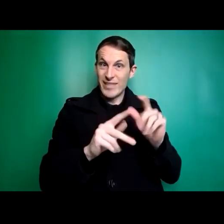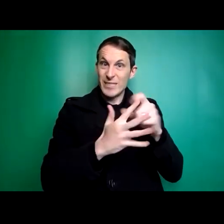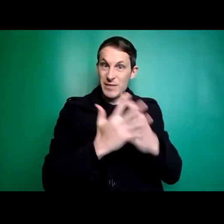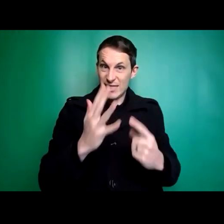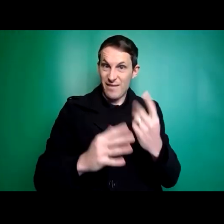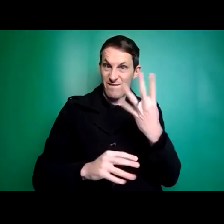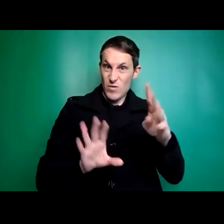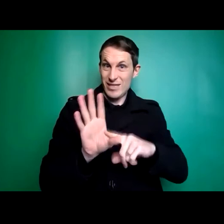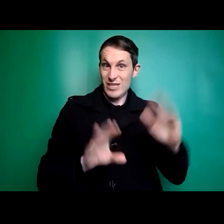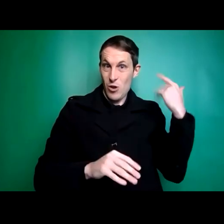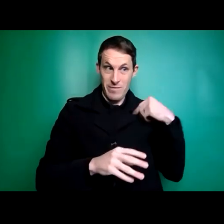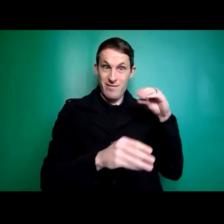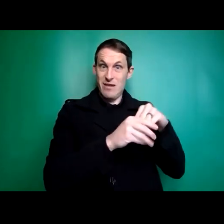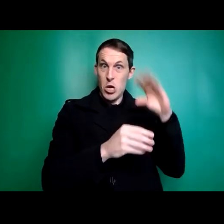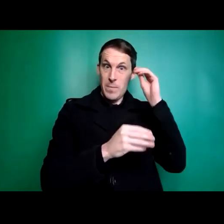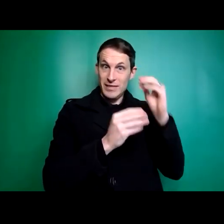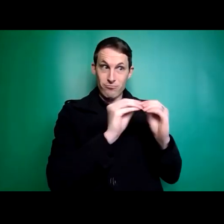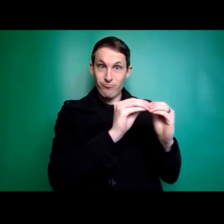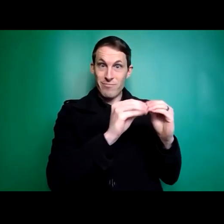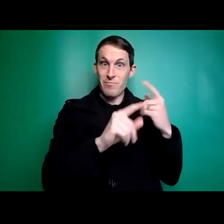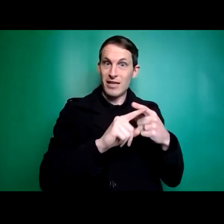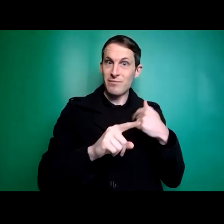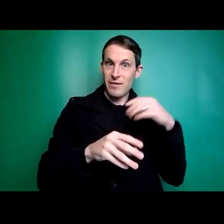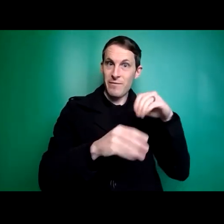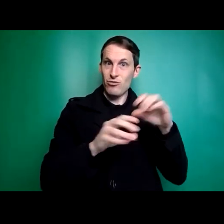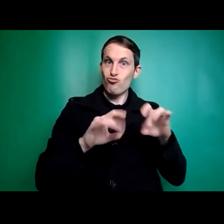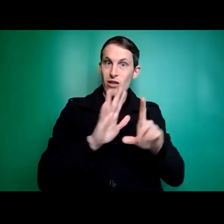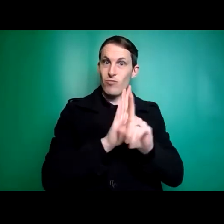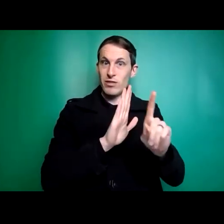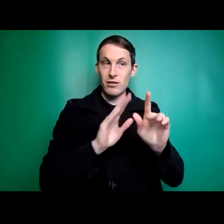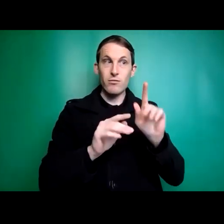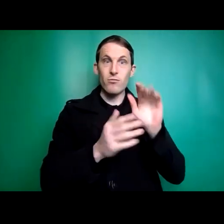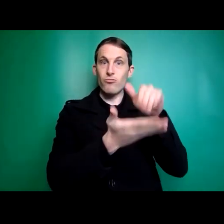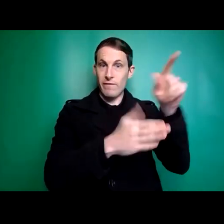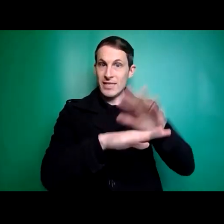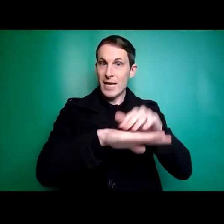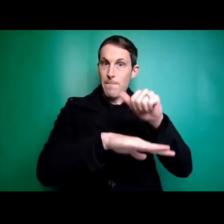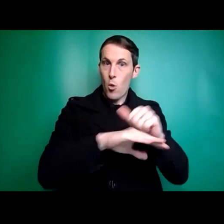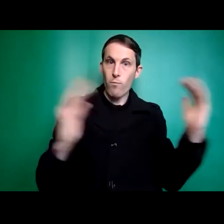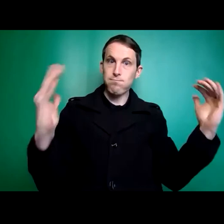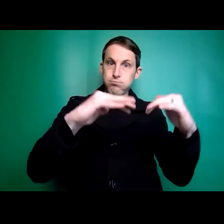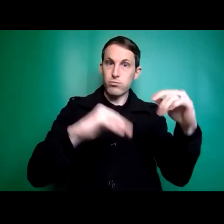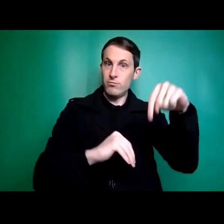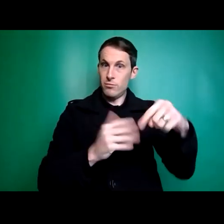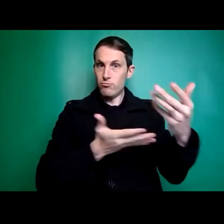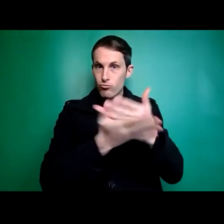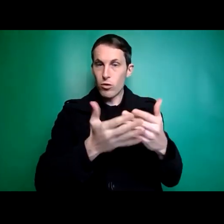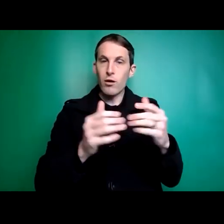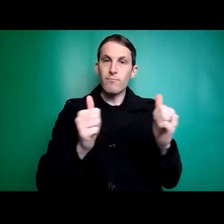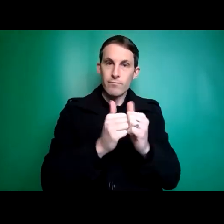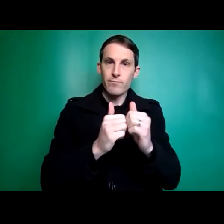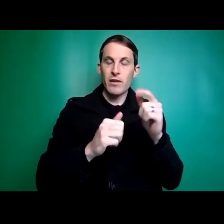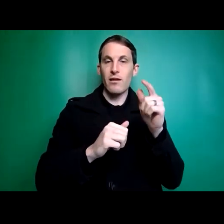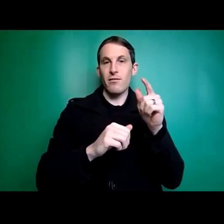in fact, part of the Australian delegation that went to Singapore for the founding of Disabled People's